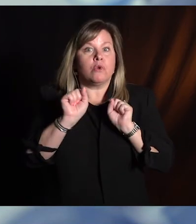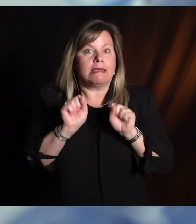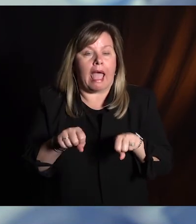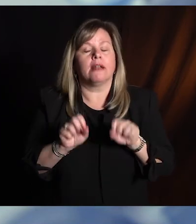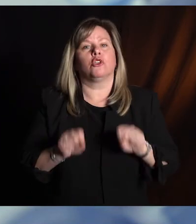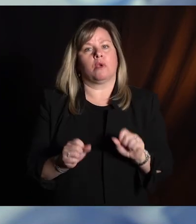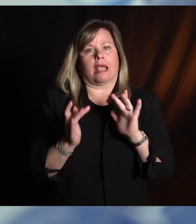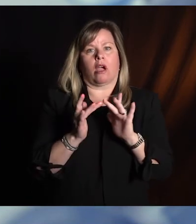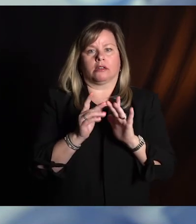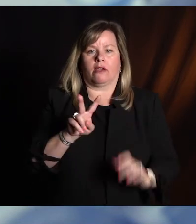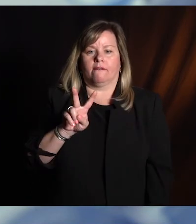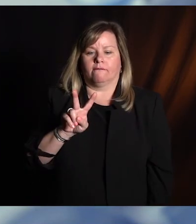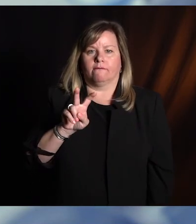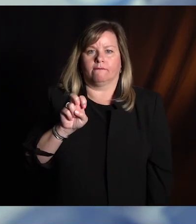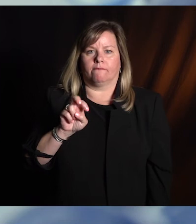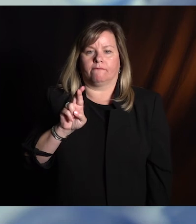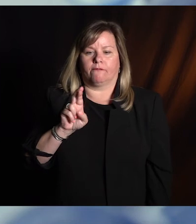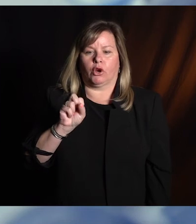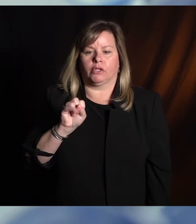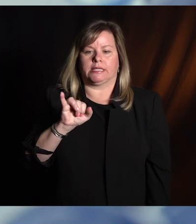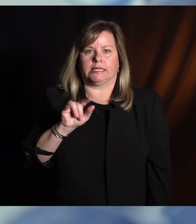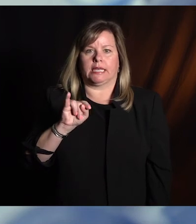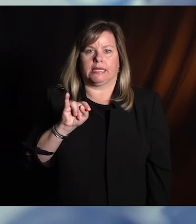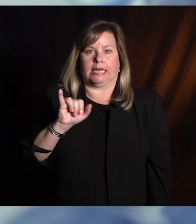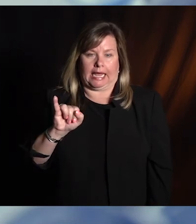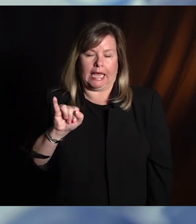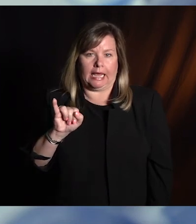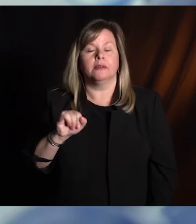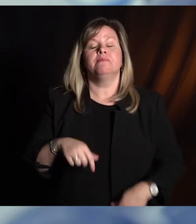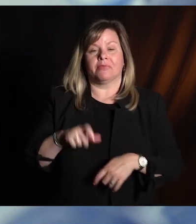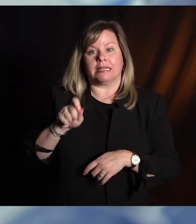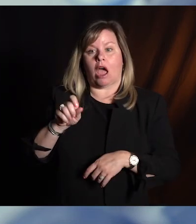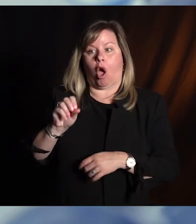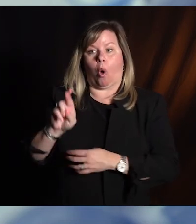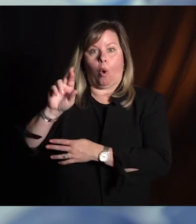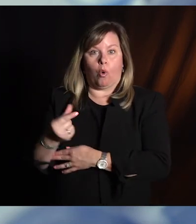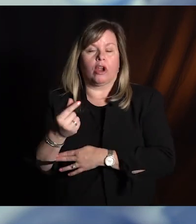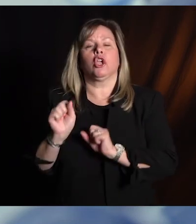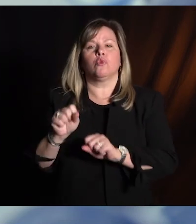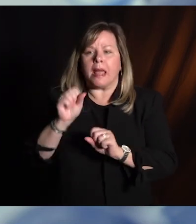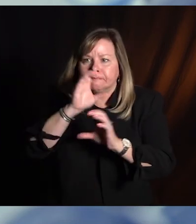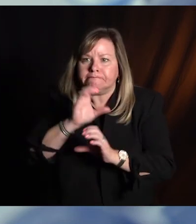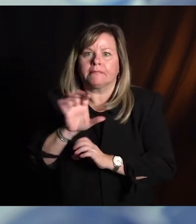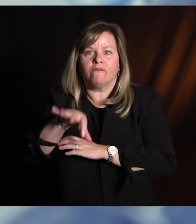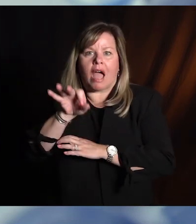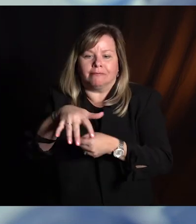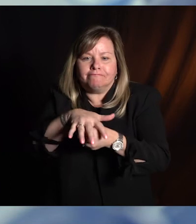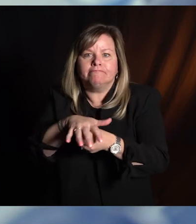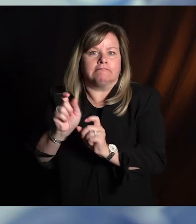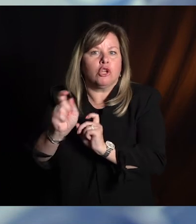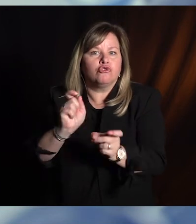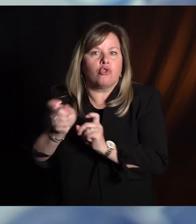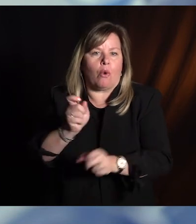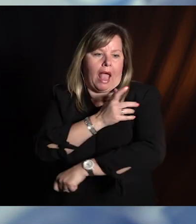.org and find a location to donate blood. Very important thing that we can